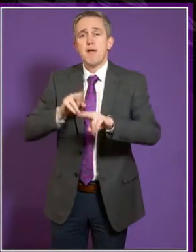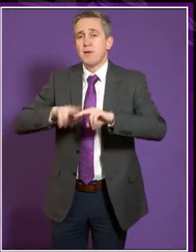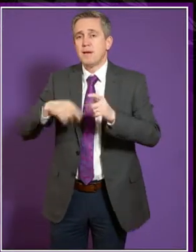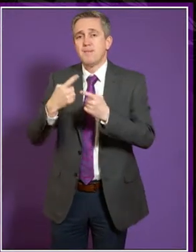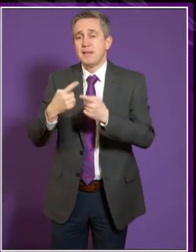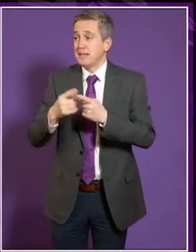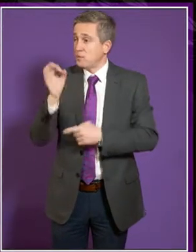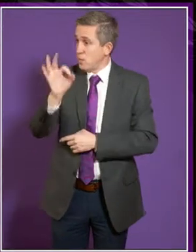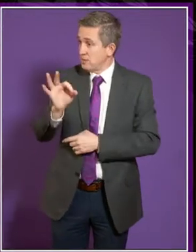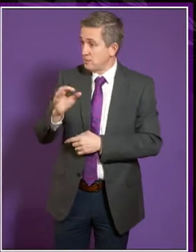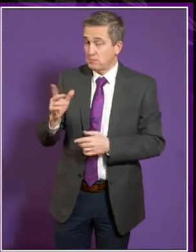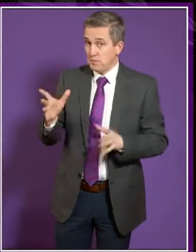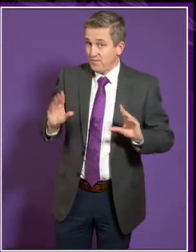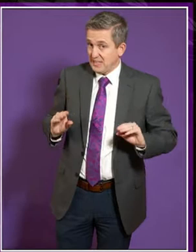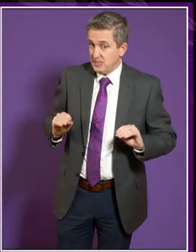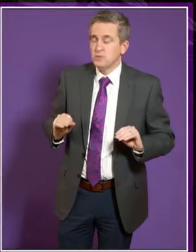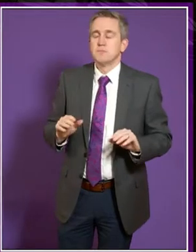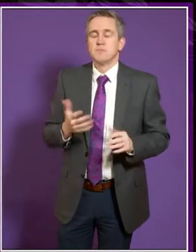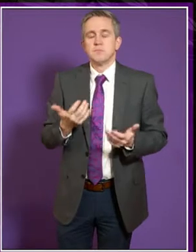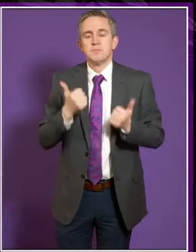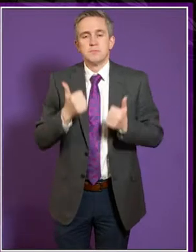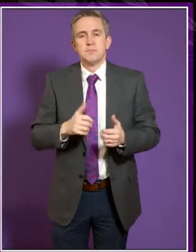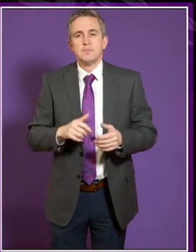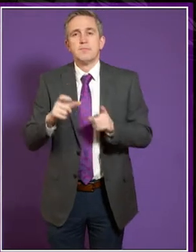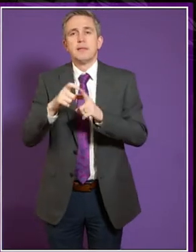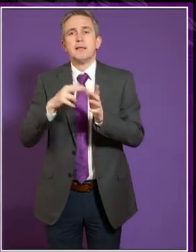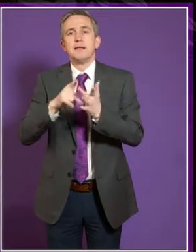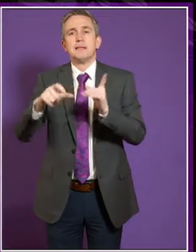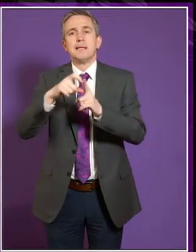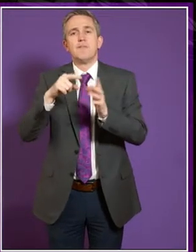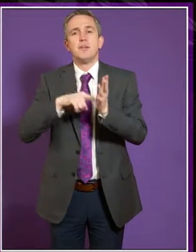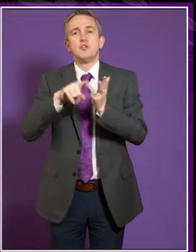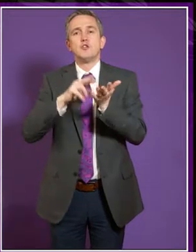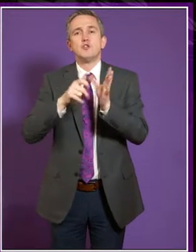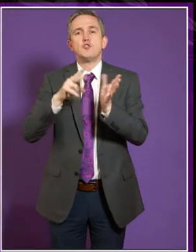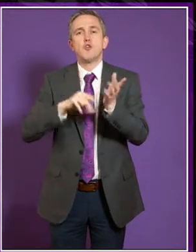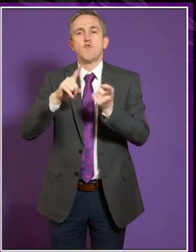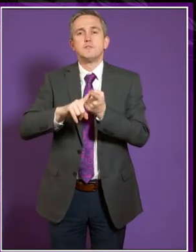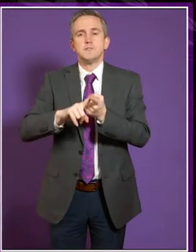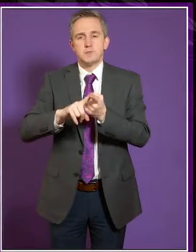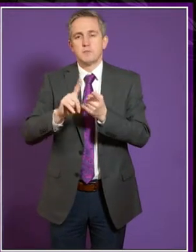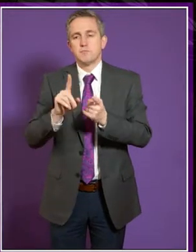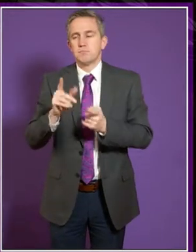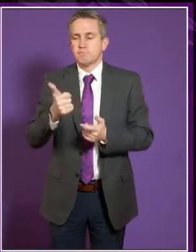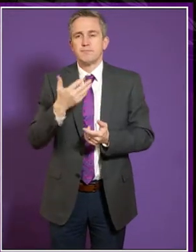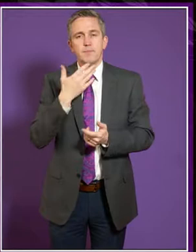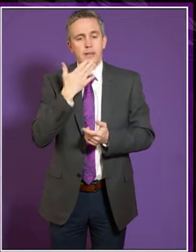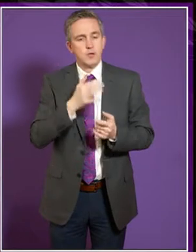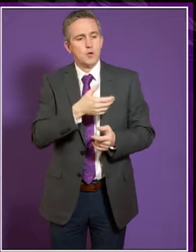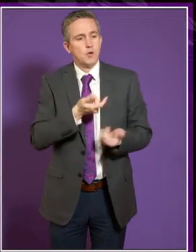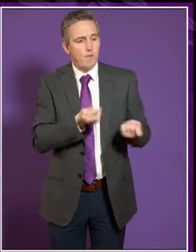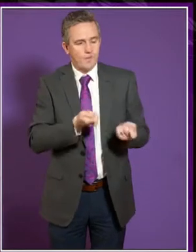my question is a Oh, you've already asked your question, I understand. David Torrance then. David Thank you convener and good morning to the panel.